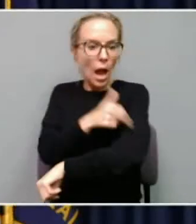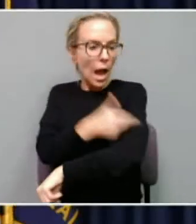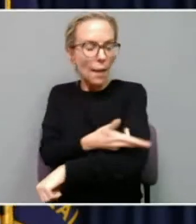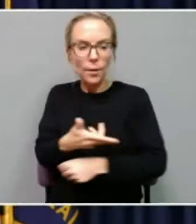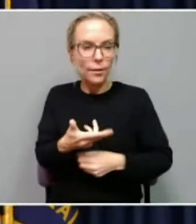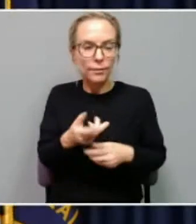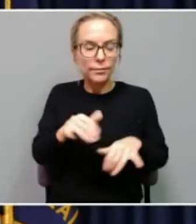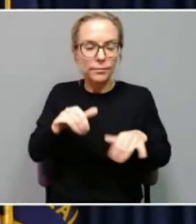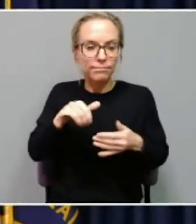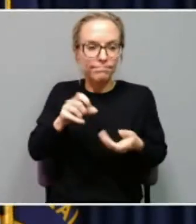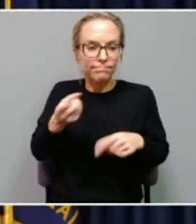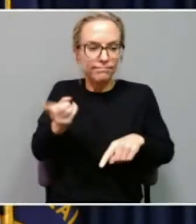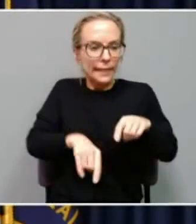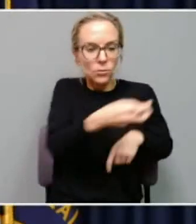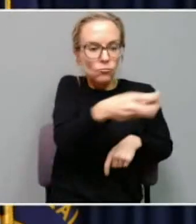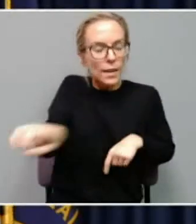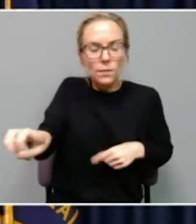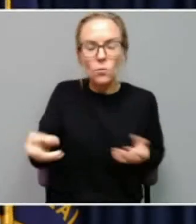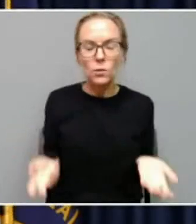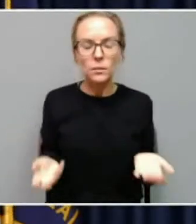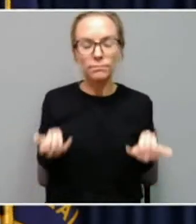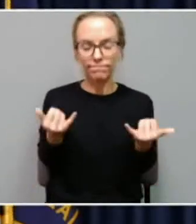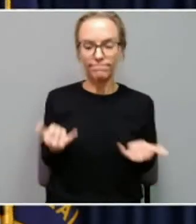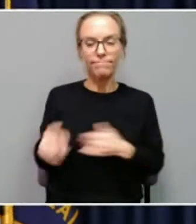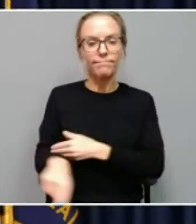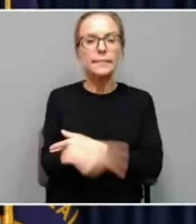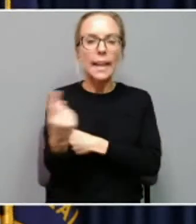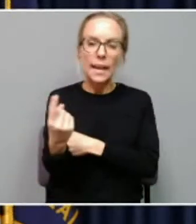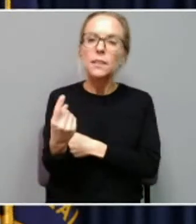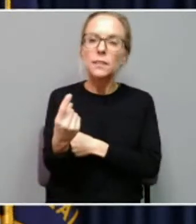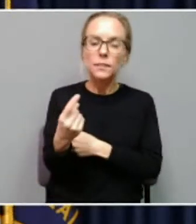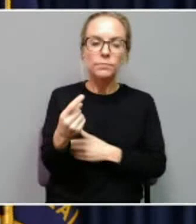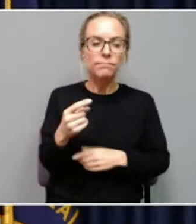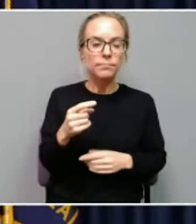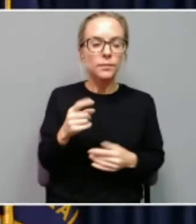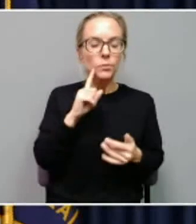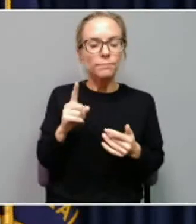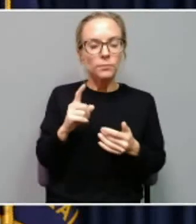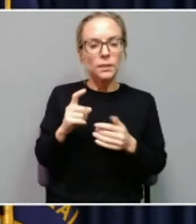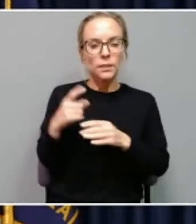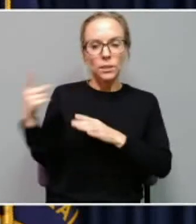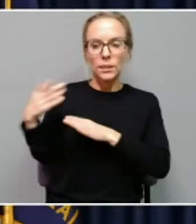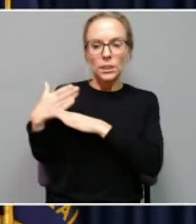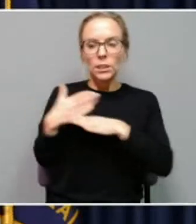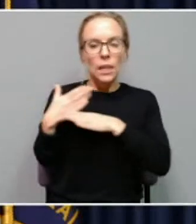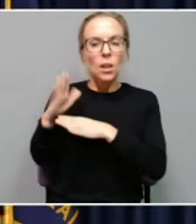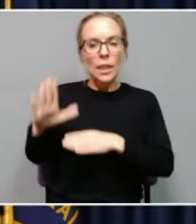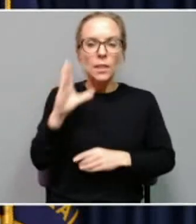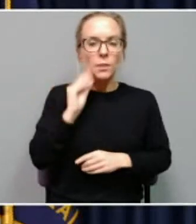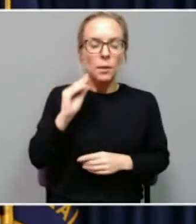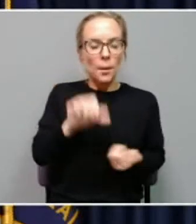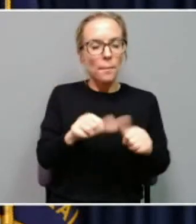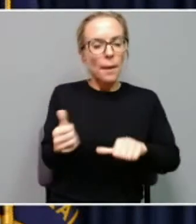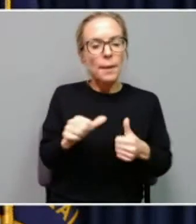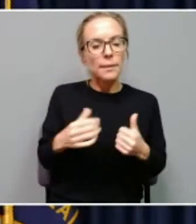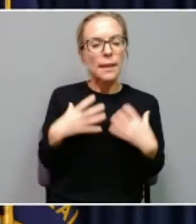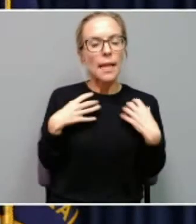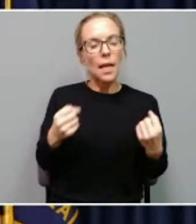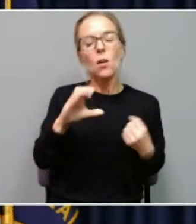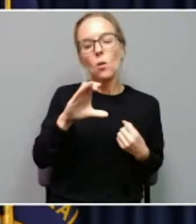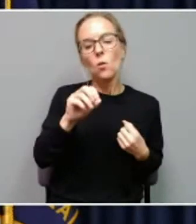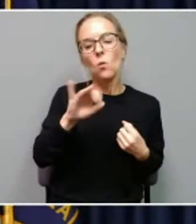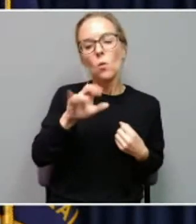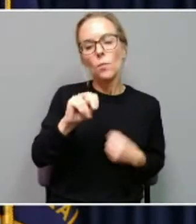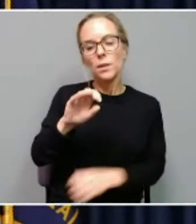So today, to talk about their experience at Baptist Health Corbin, we have Sherry Mays.